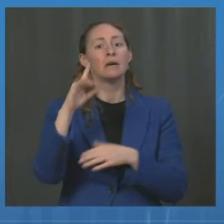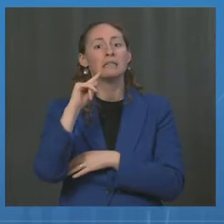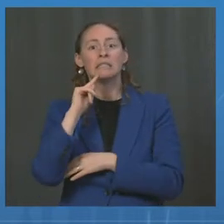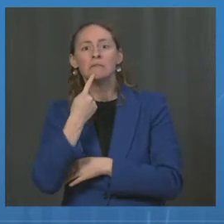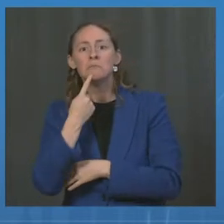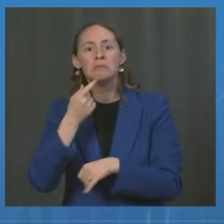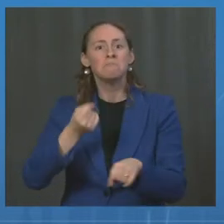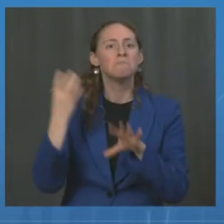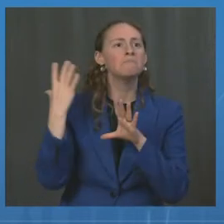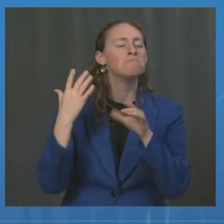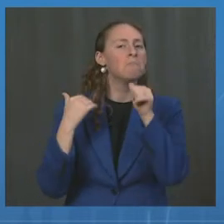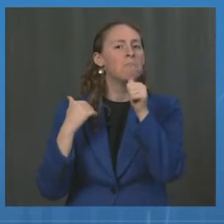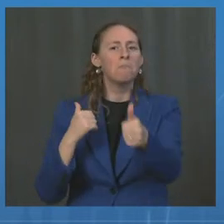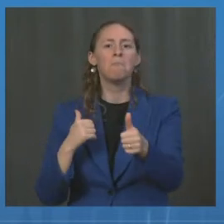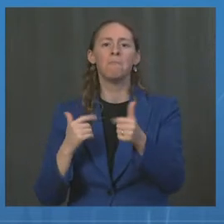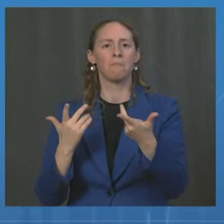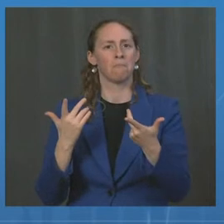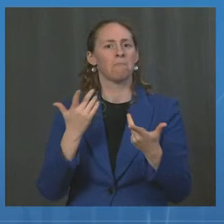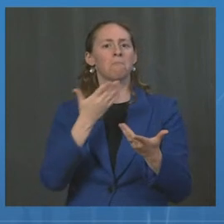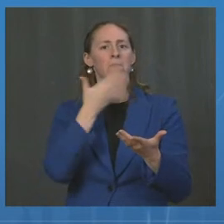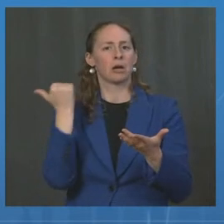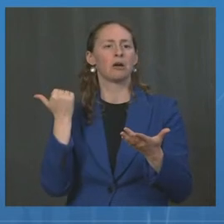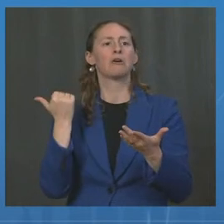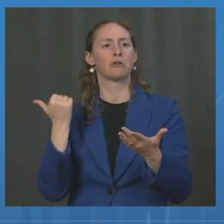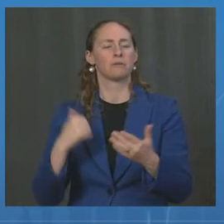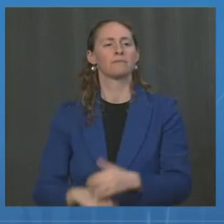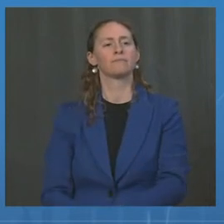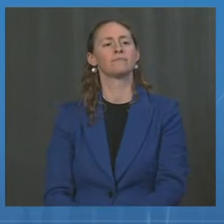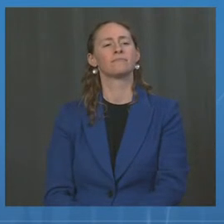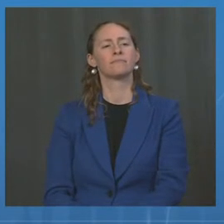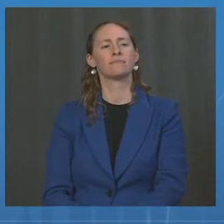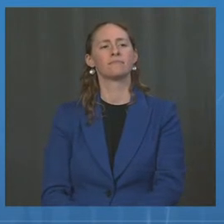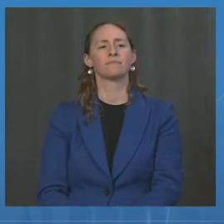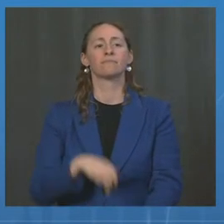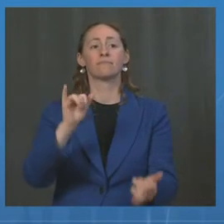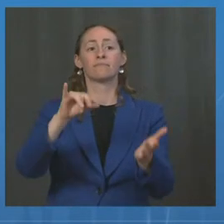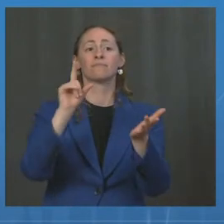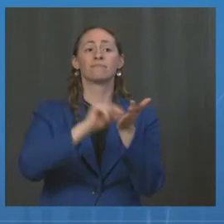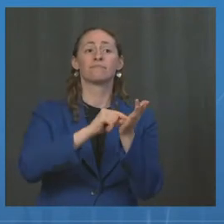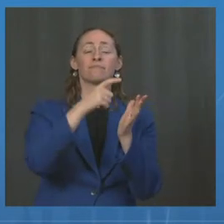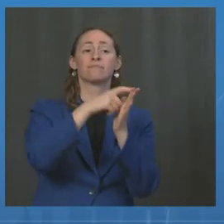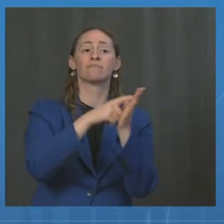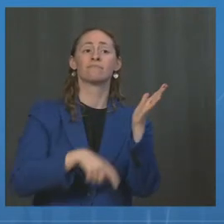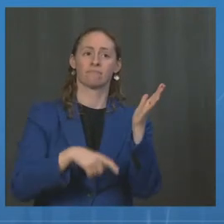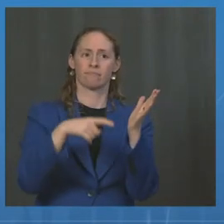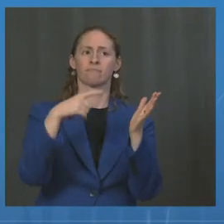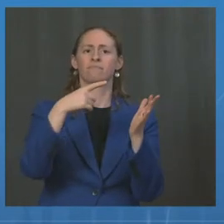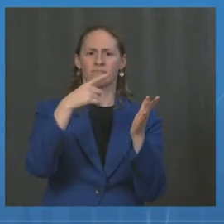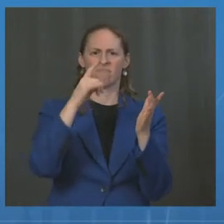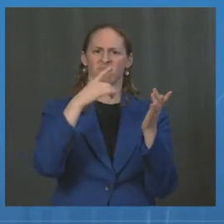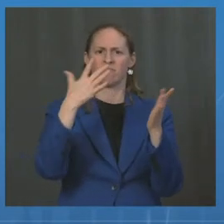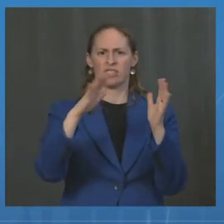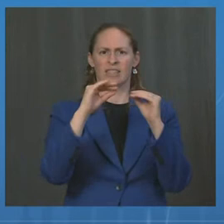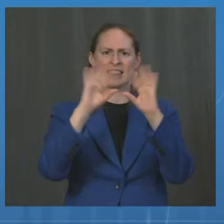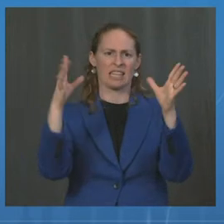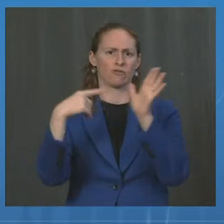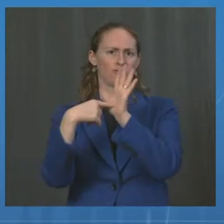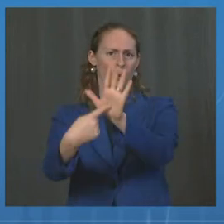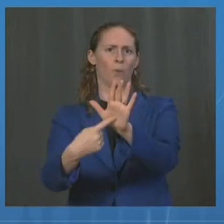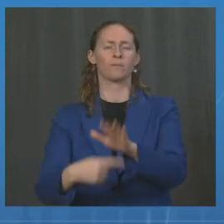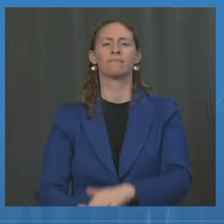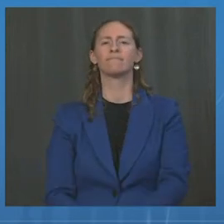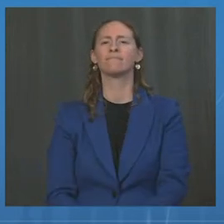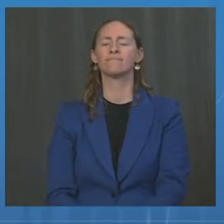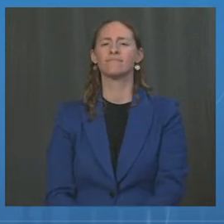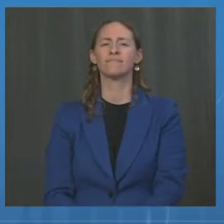And in this paper by Barron et al., on the next slide, the individual data are shown. So if you